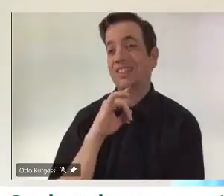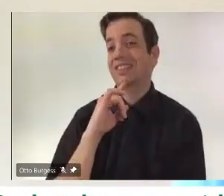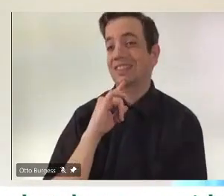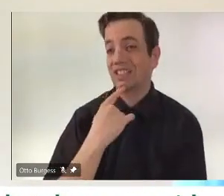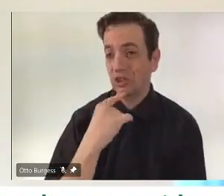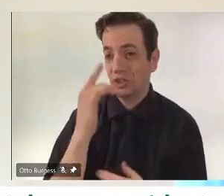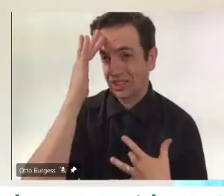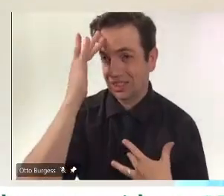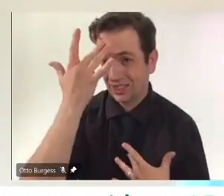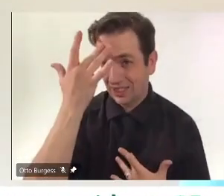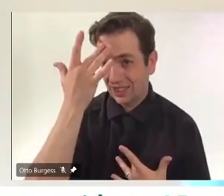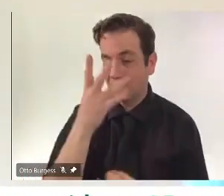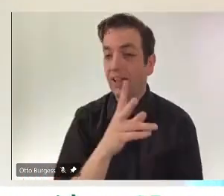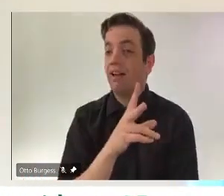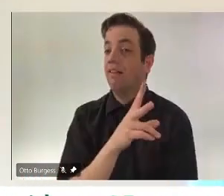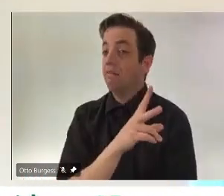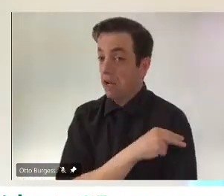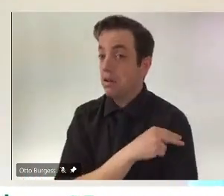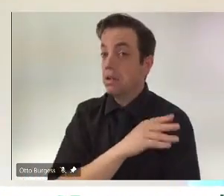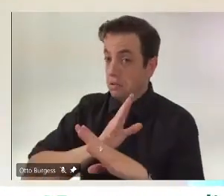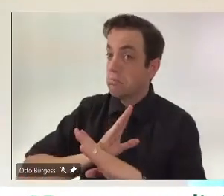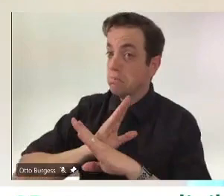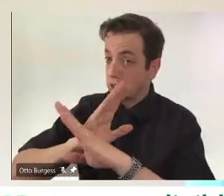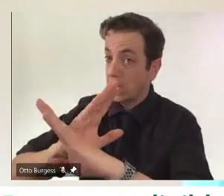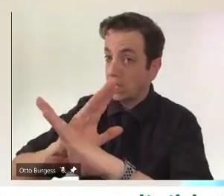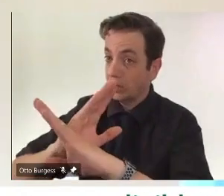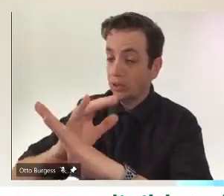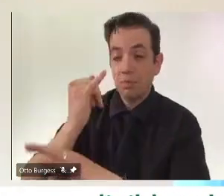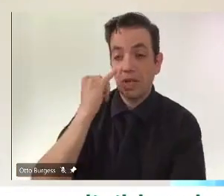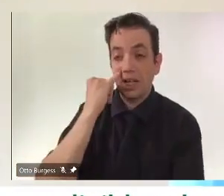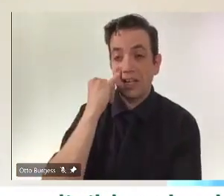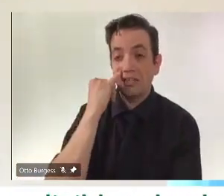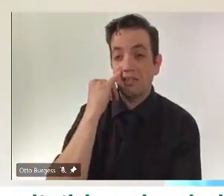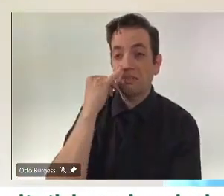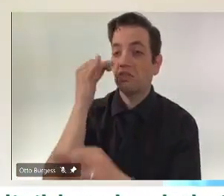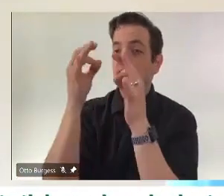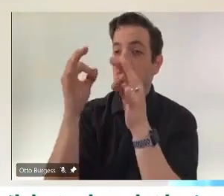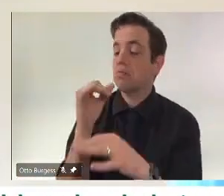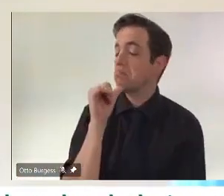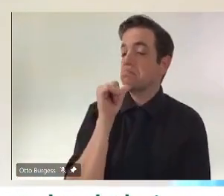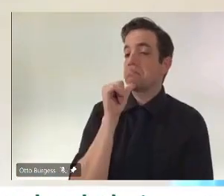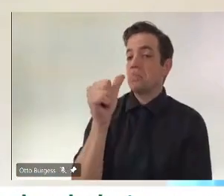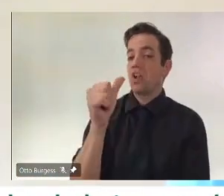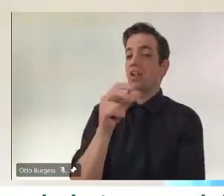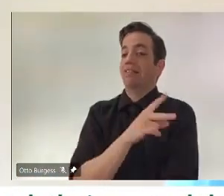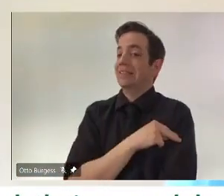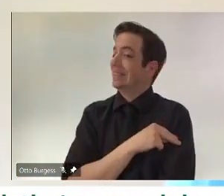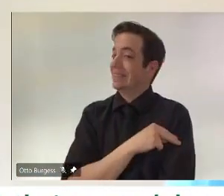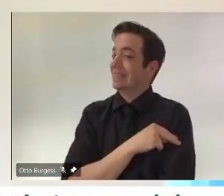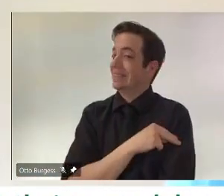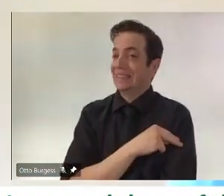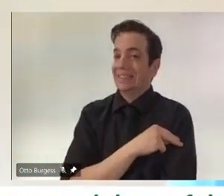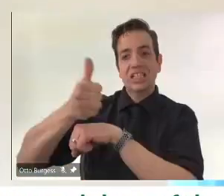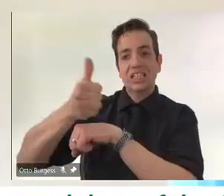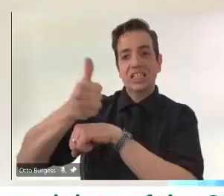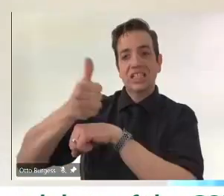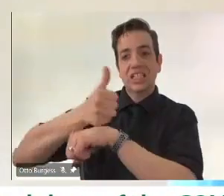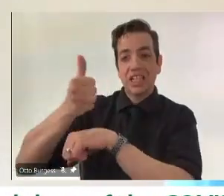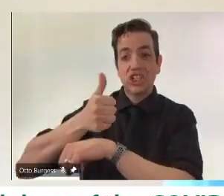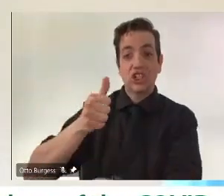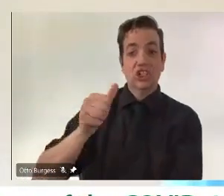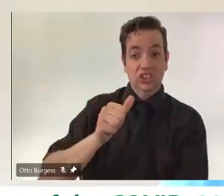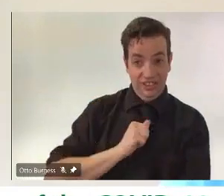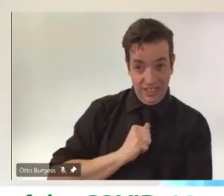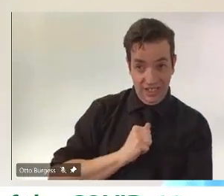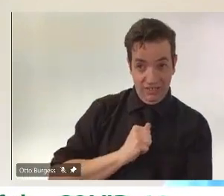to a large extent. But if you choose to remain unvaccinated, you put yourself at risk and you put your friends and family at risk as well.